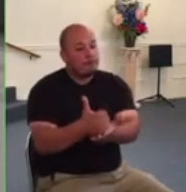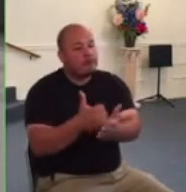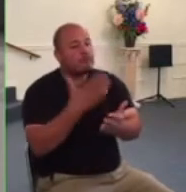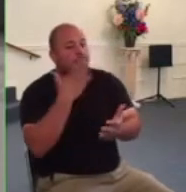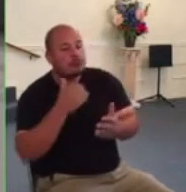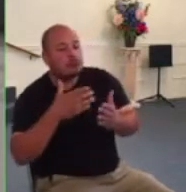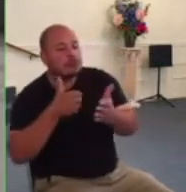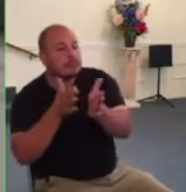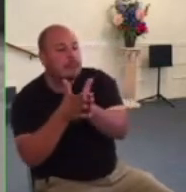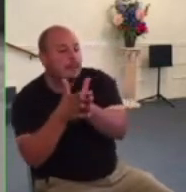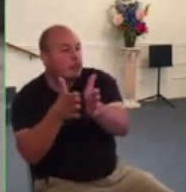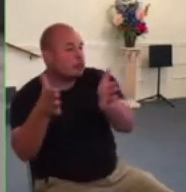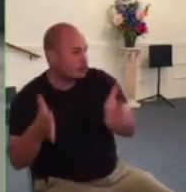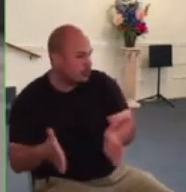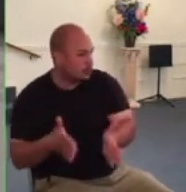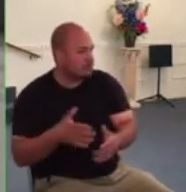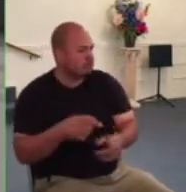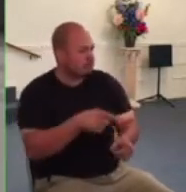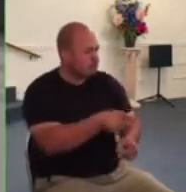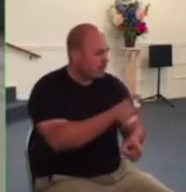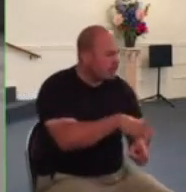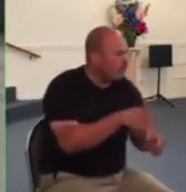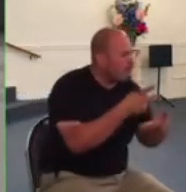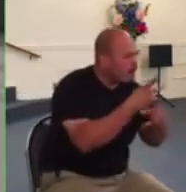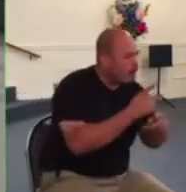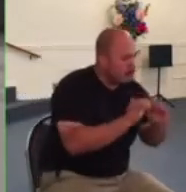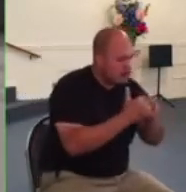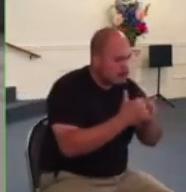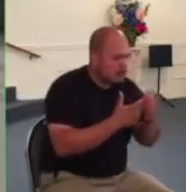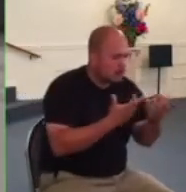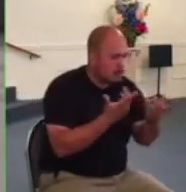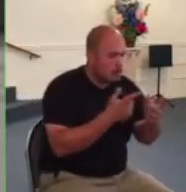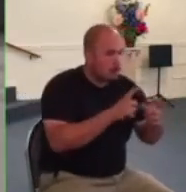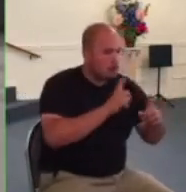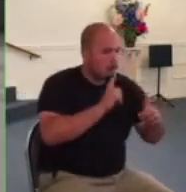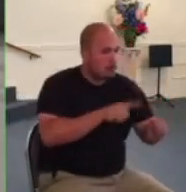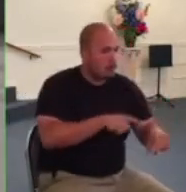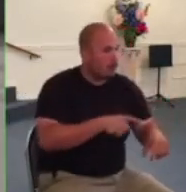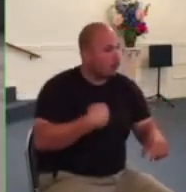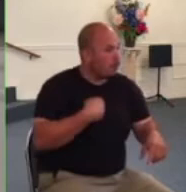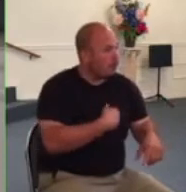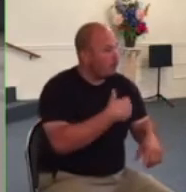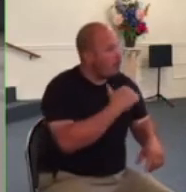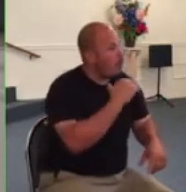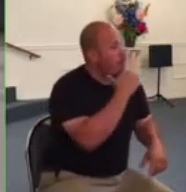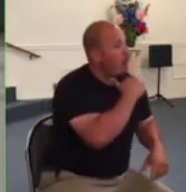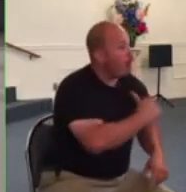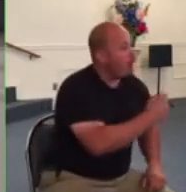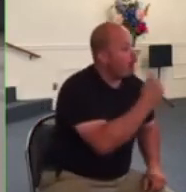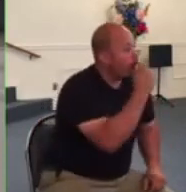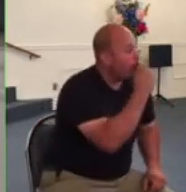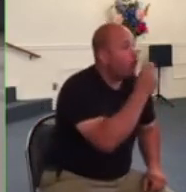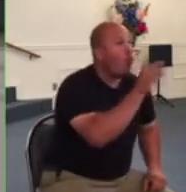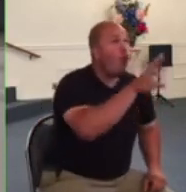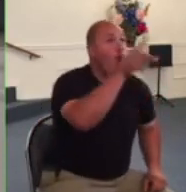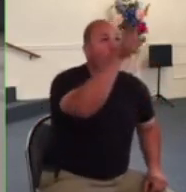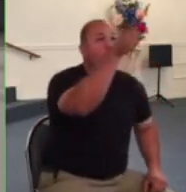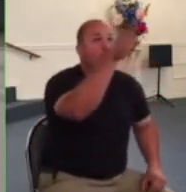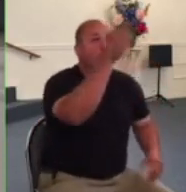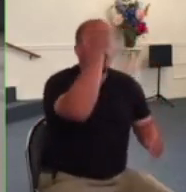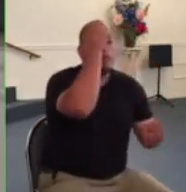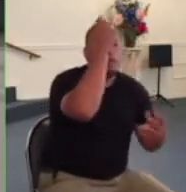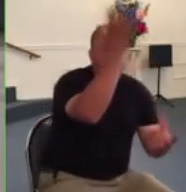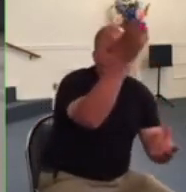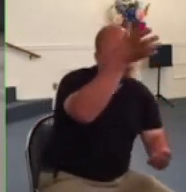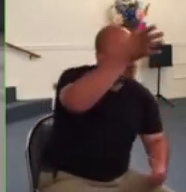but first they had to figure out whether it was right in god's eyes to lie and break the law in order to hide jewish neighbors